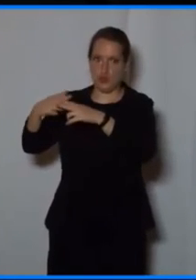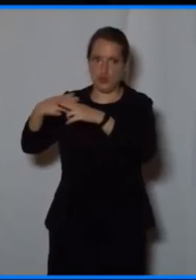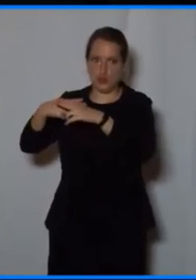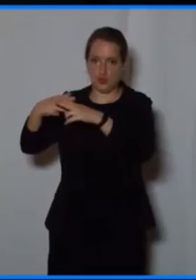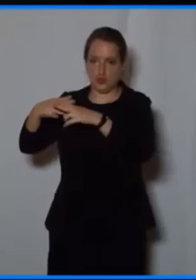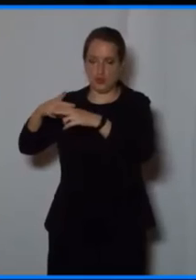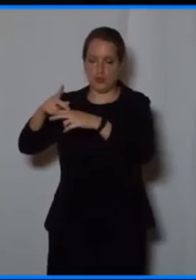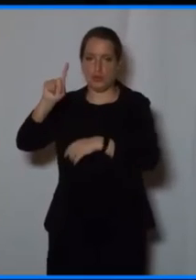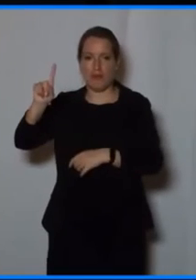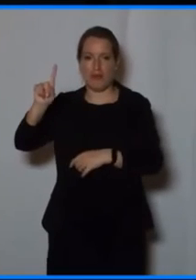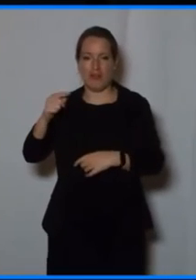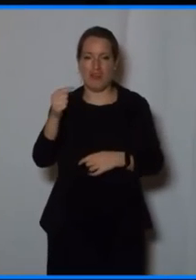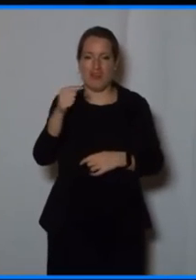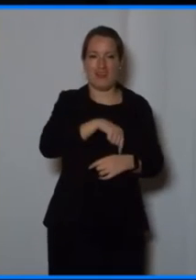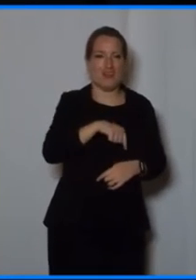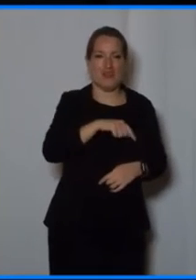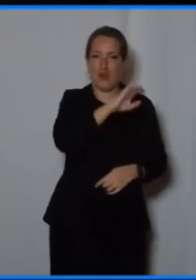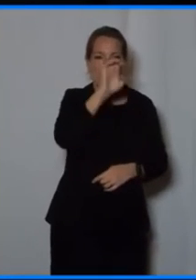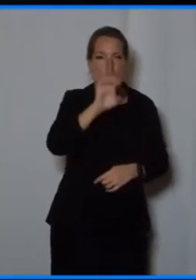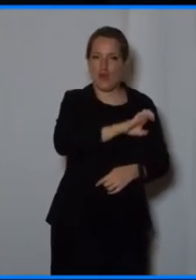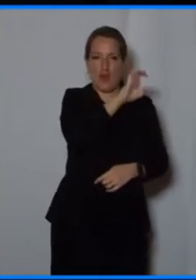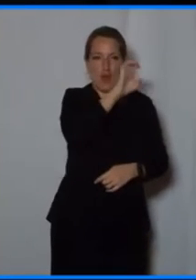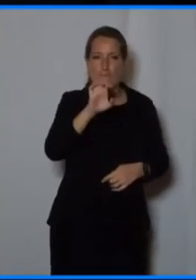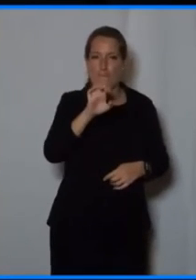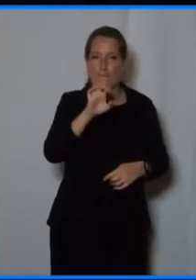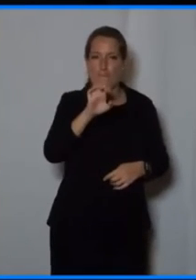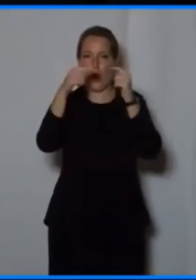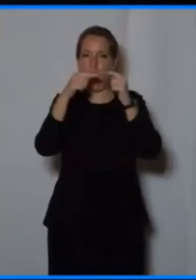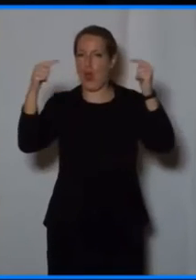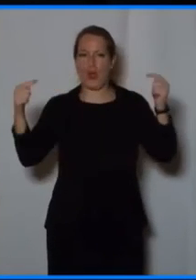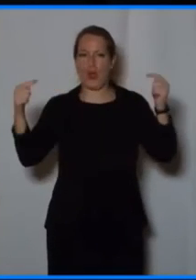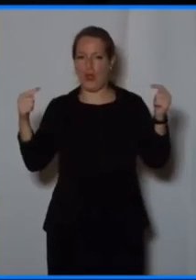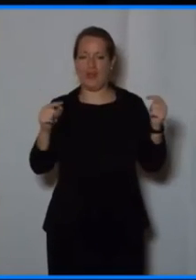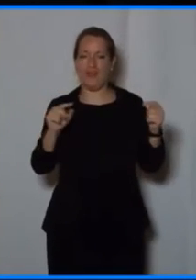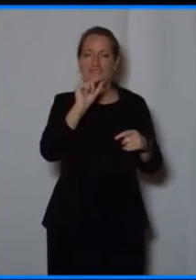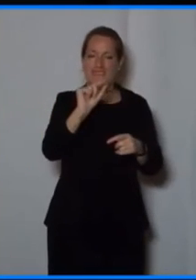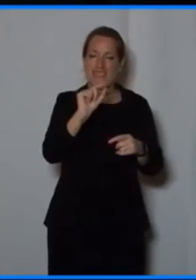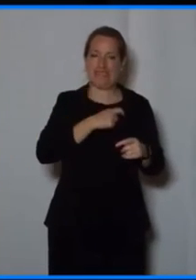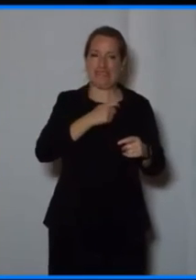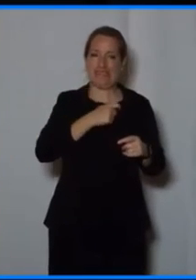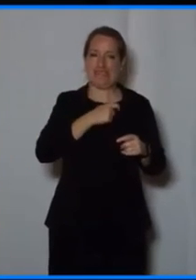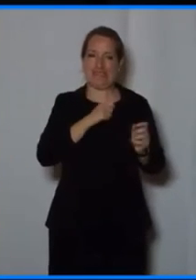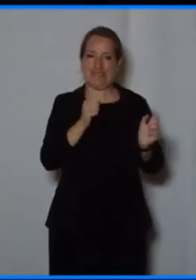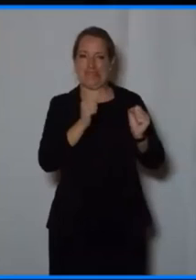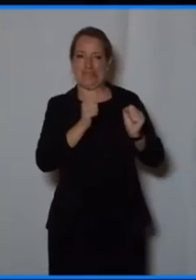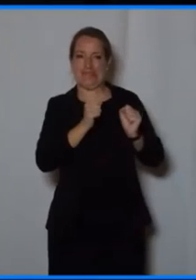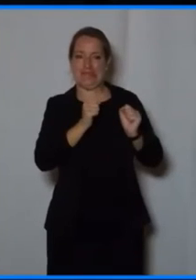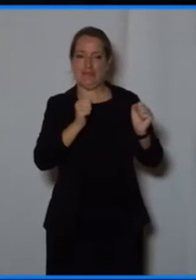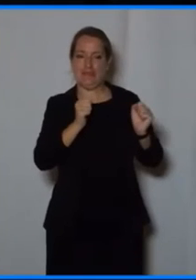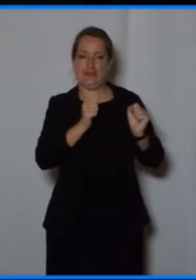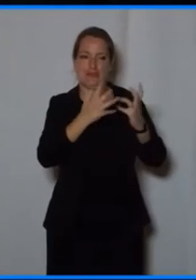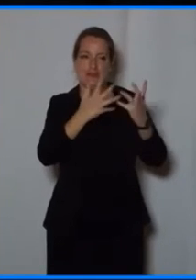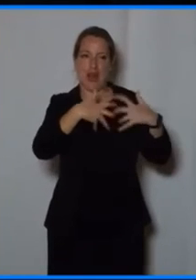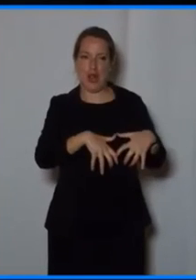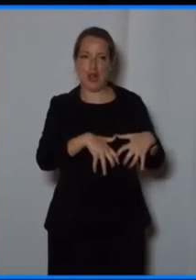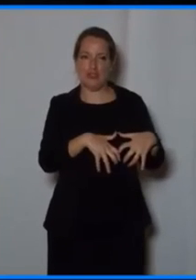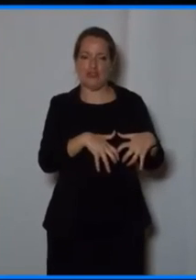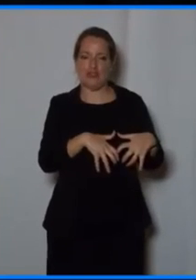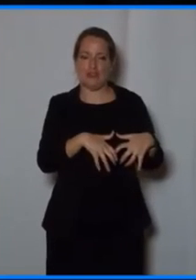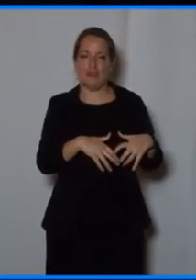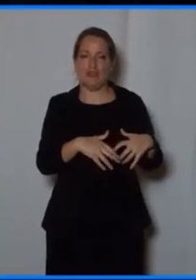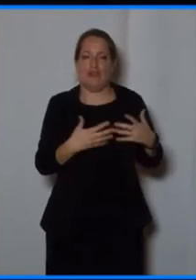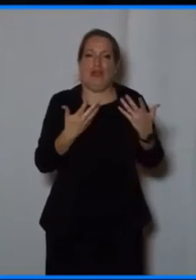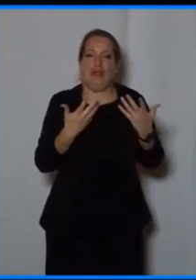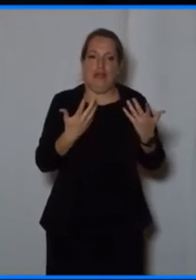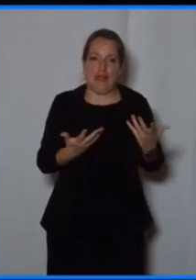side. Our societies in Europe are, I'm not saying they're technophobic, but they lean a bit more on that side. So if we want